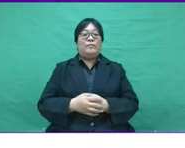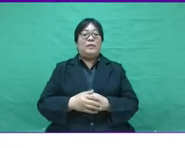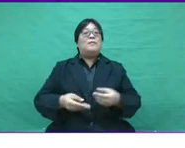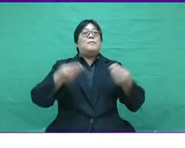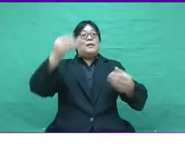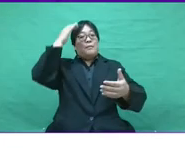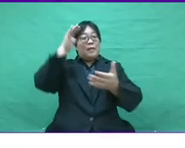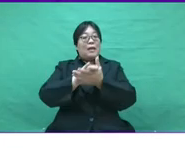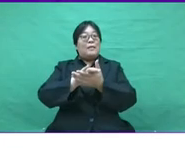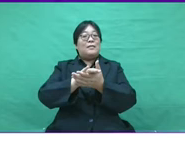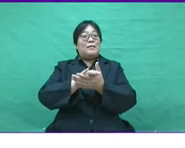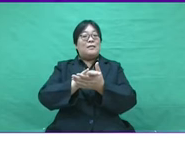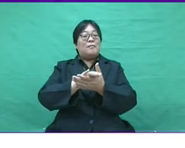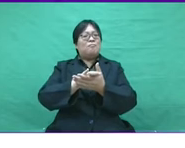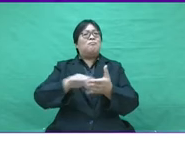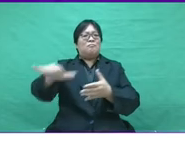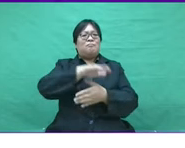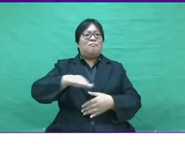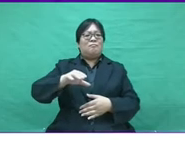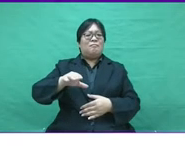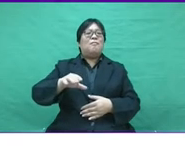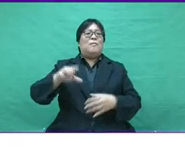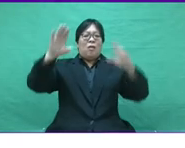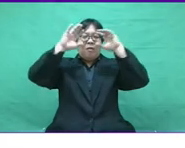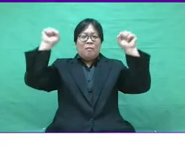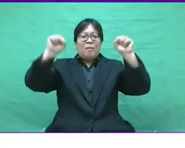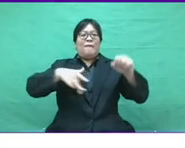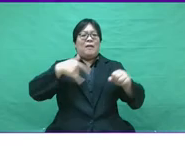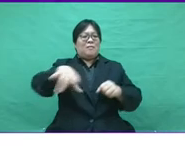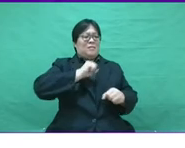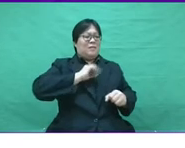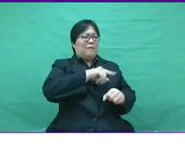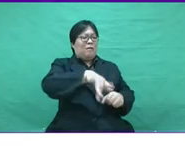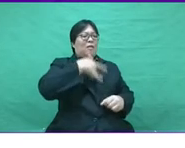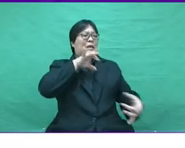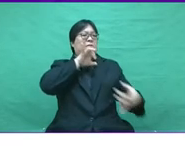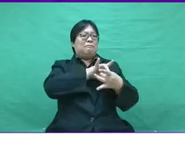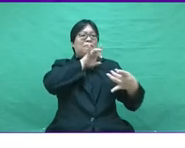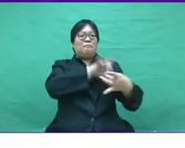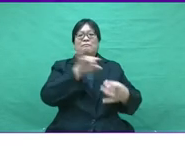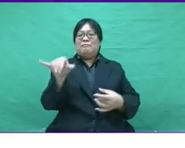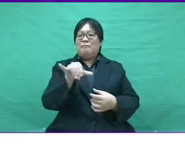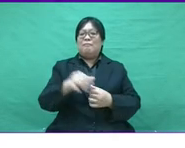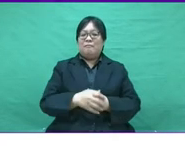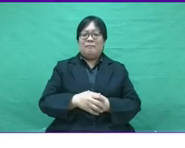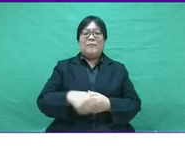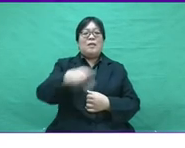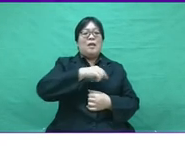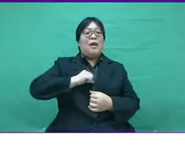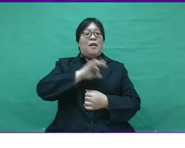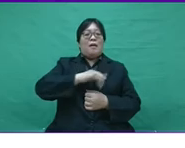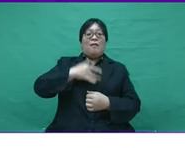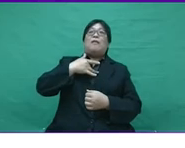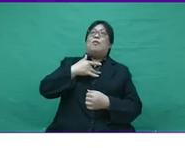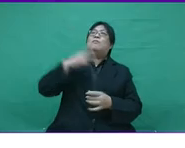attention from now on. Building trust and belief among the employee to make them feel